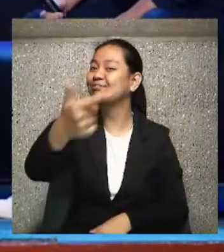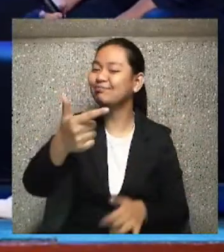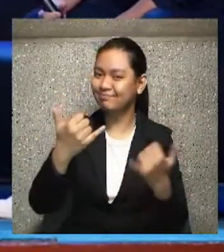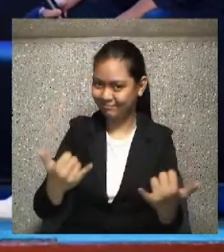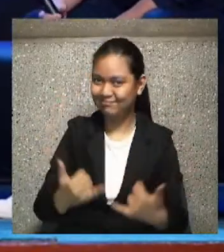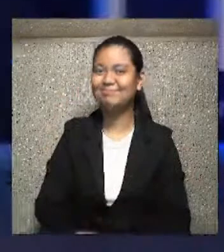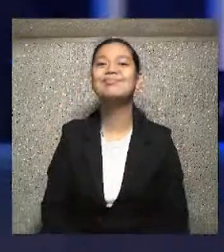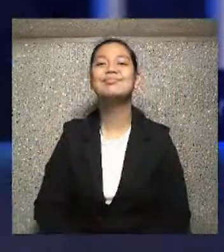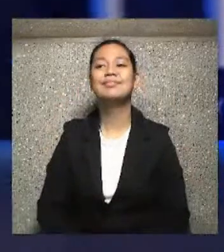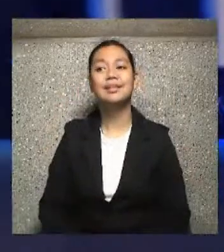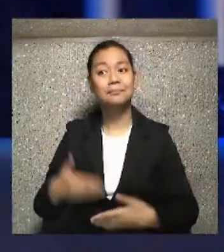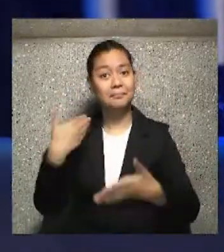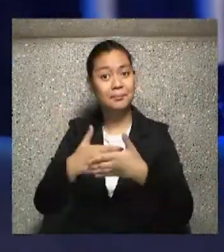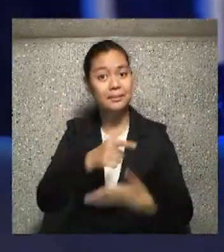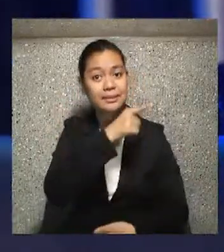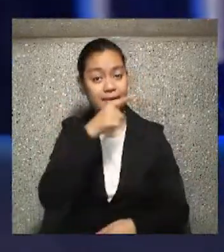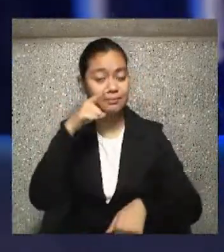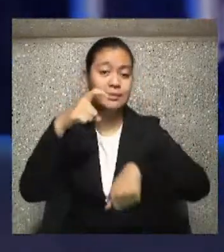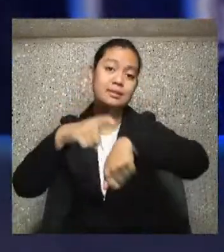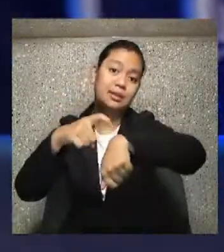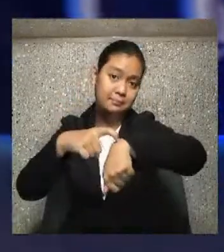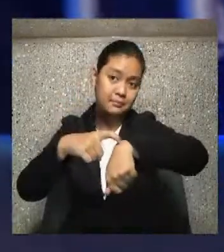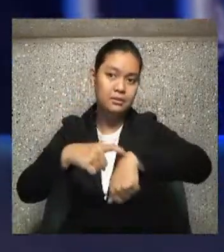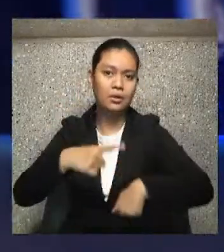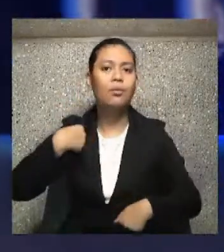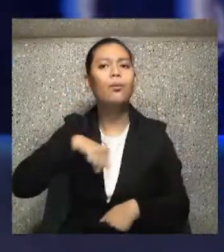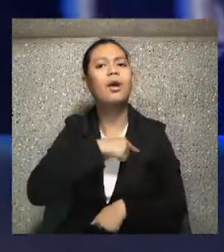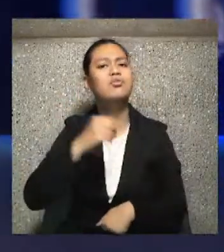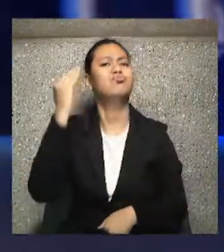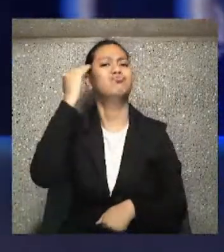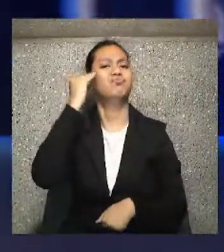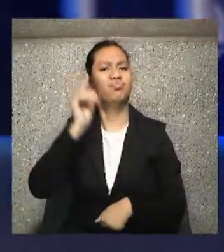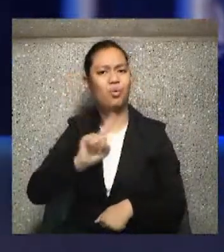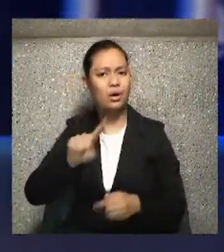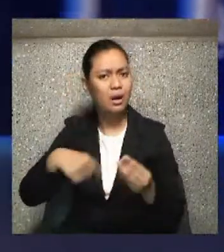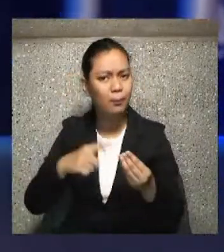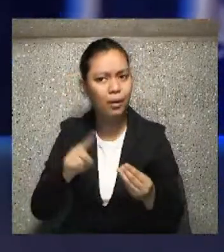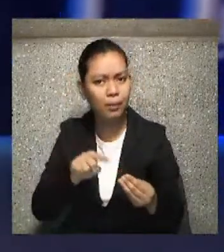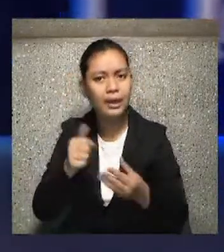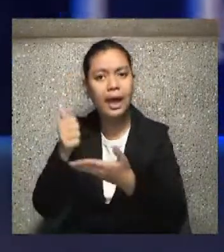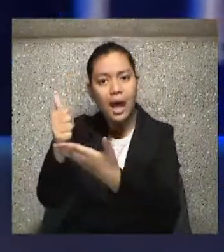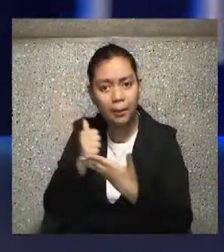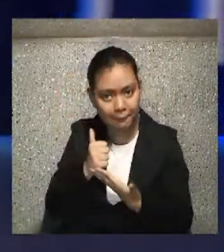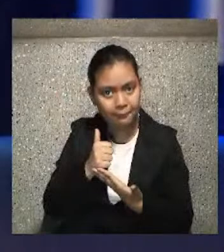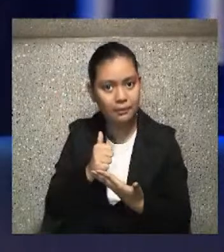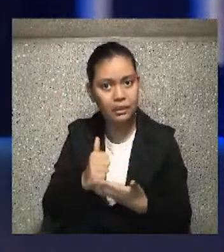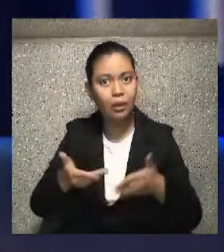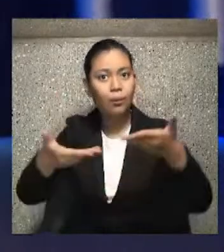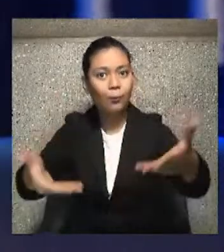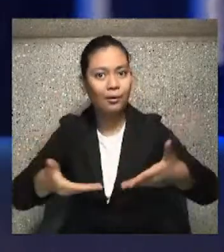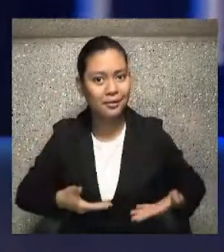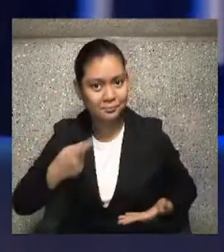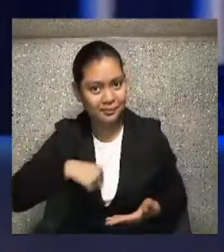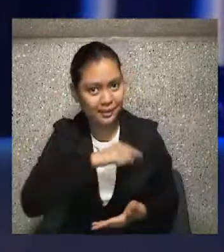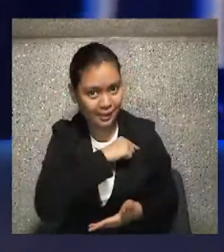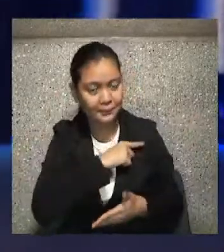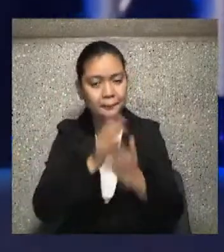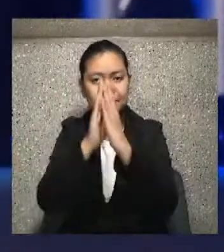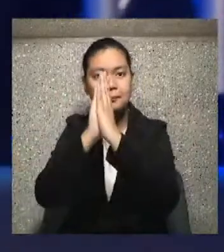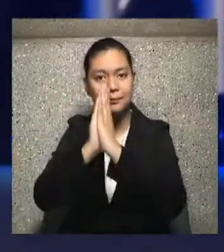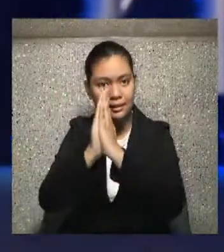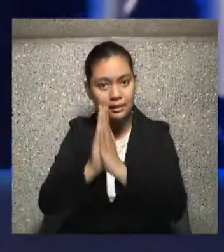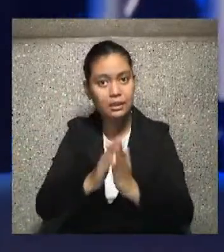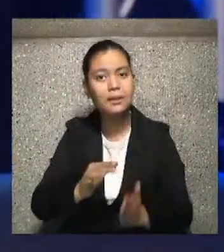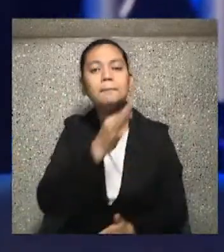Lenten season. And we all know about, it helps us, it ushers in our prayer and fasting.